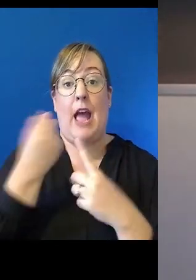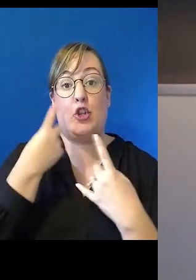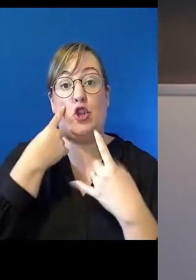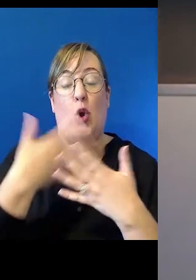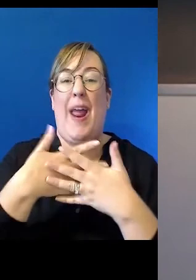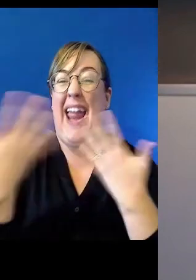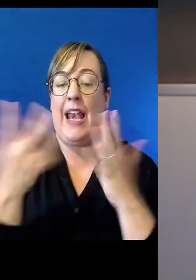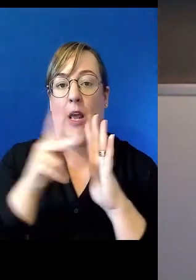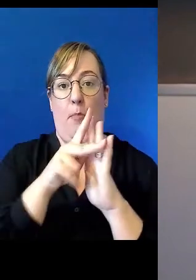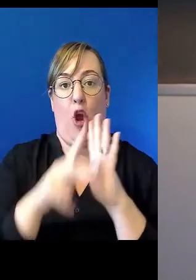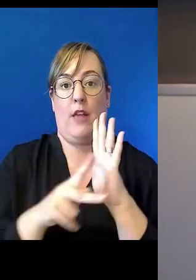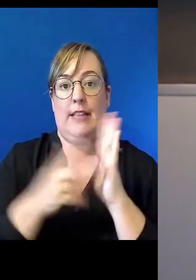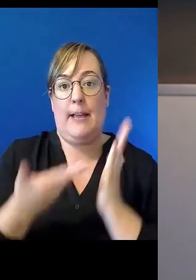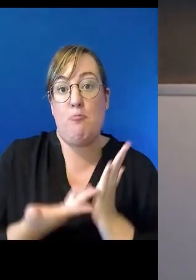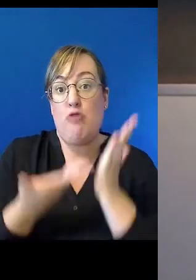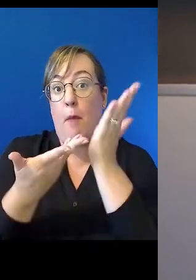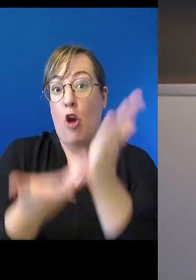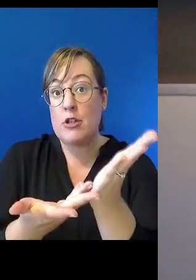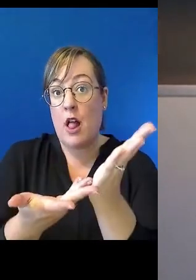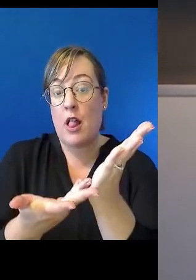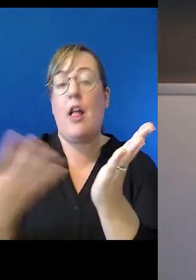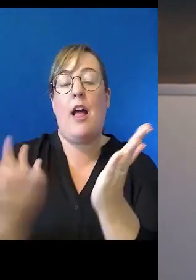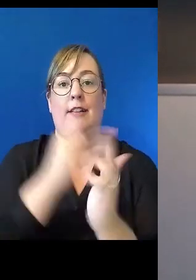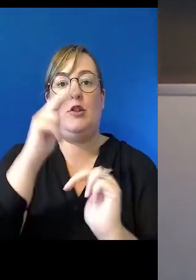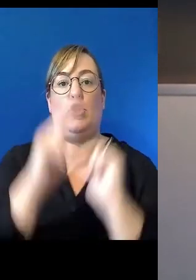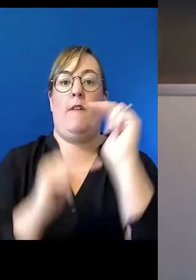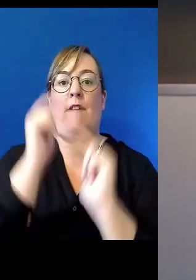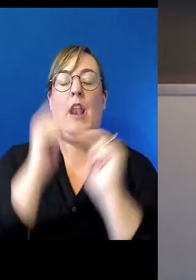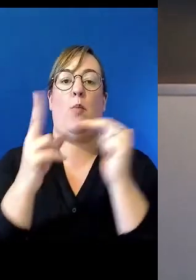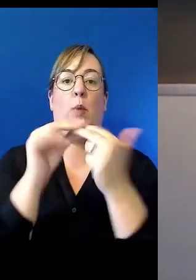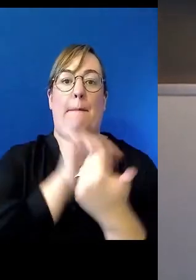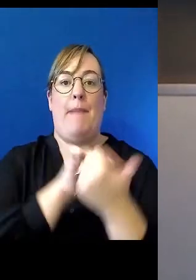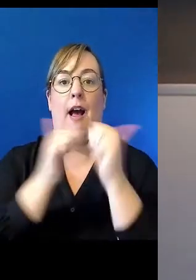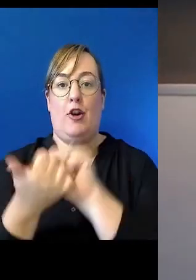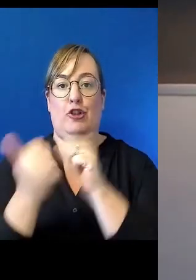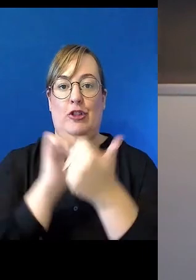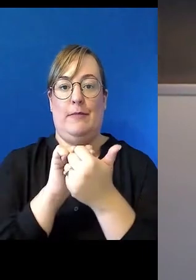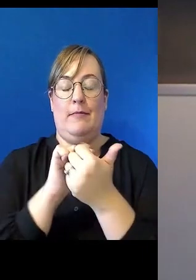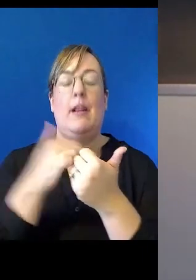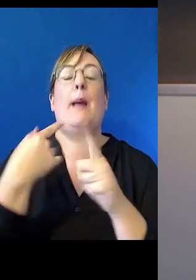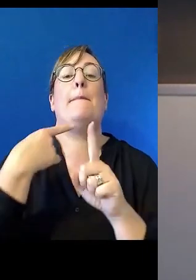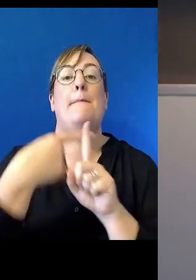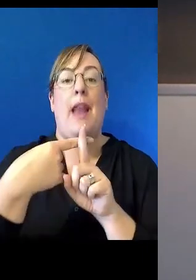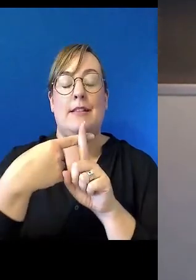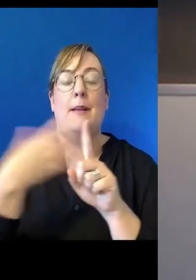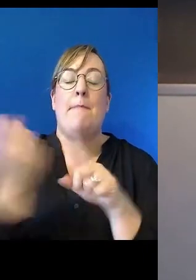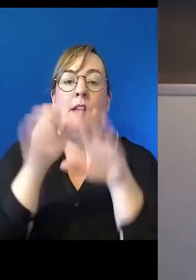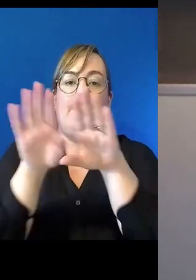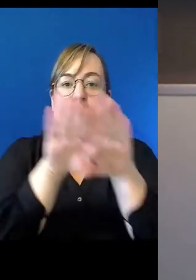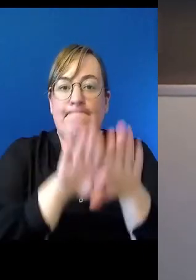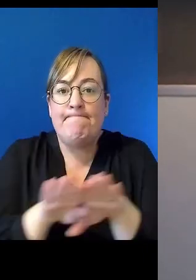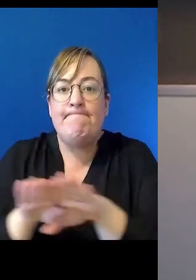have been developed in formal partnership and are consistent to deliver on the